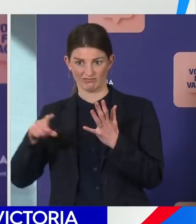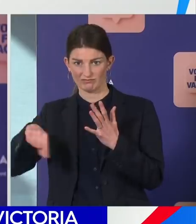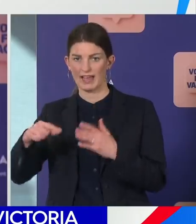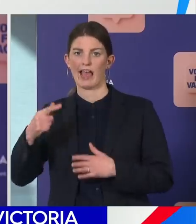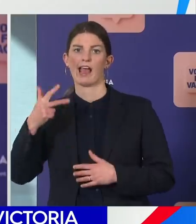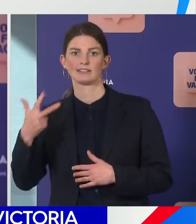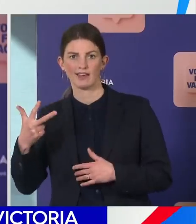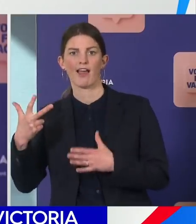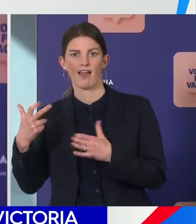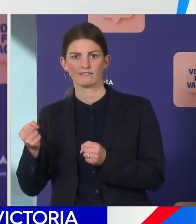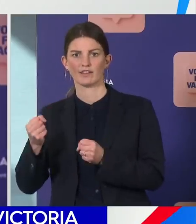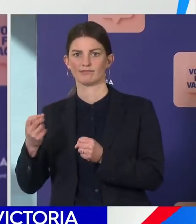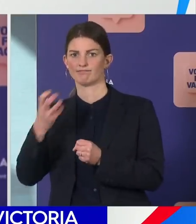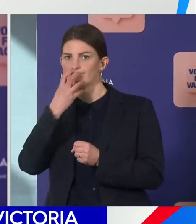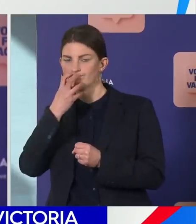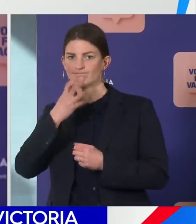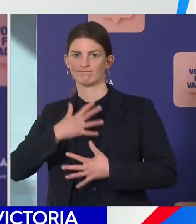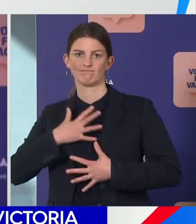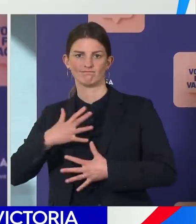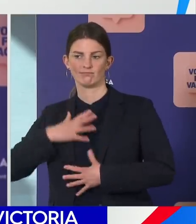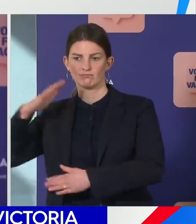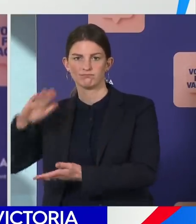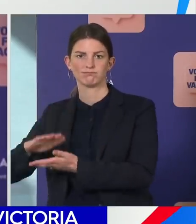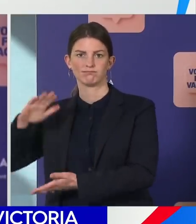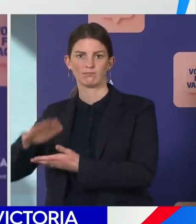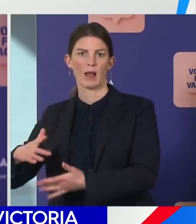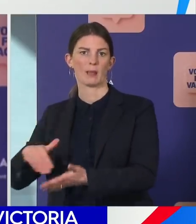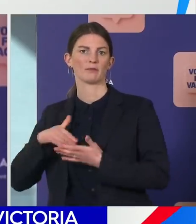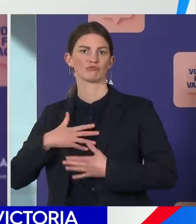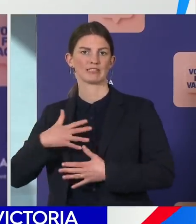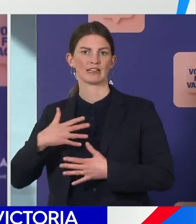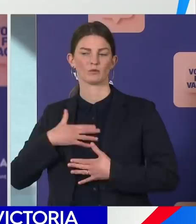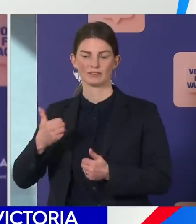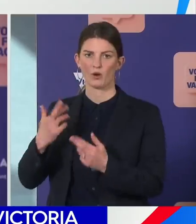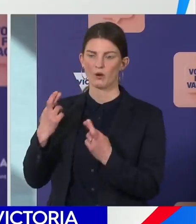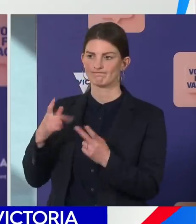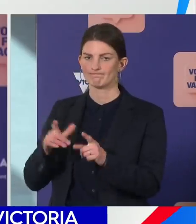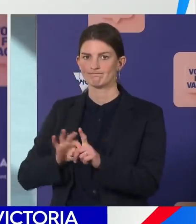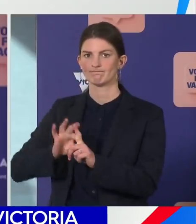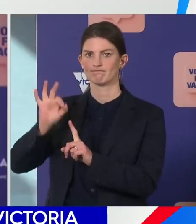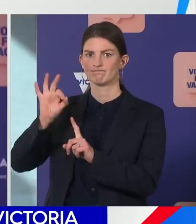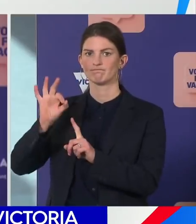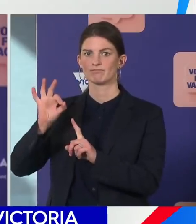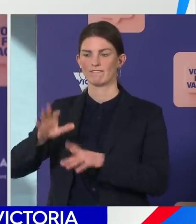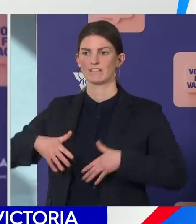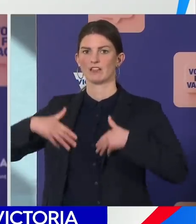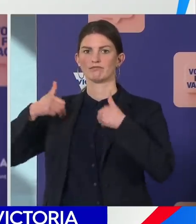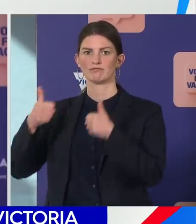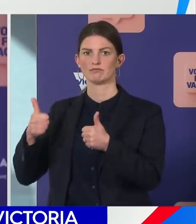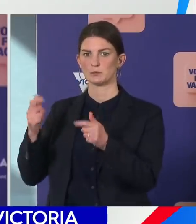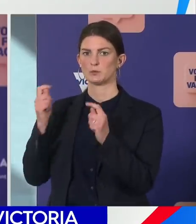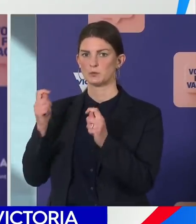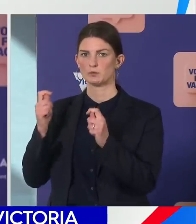and we send our very best wishes to those fellow Victorians who are battling in